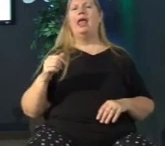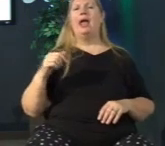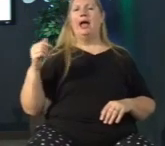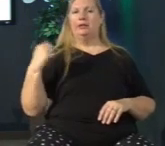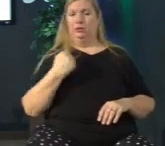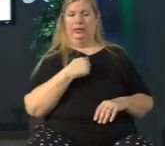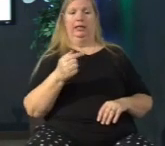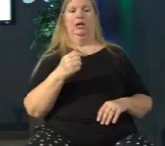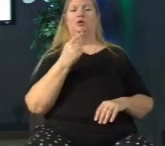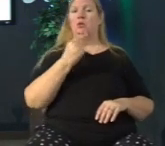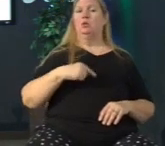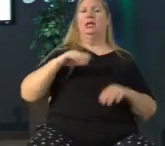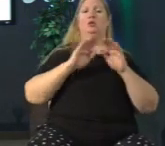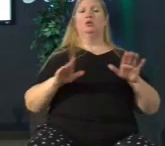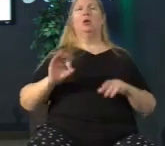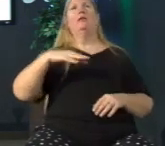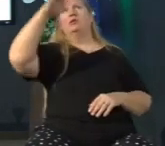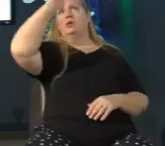this pain shall pass